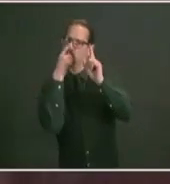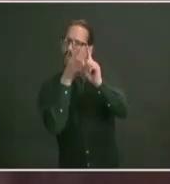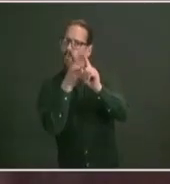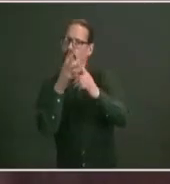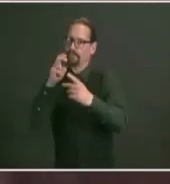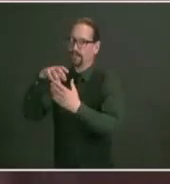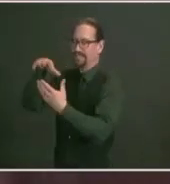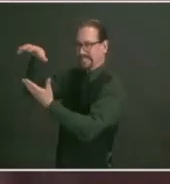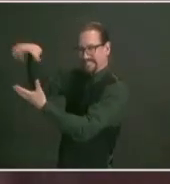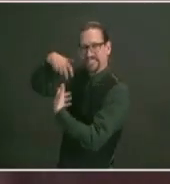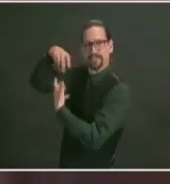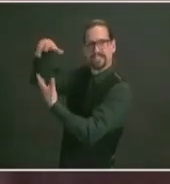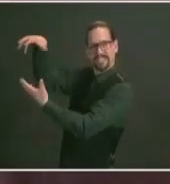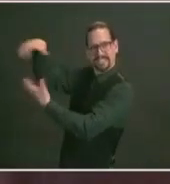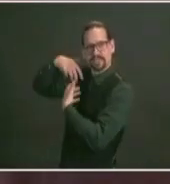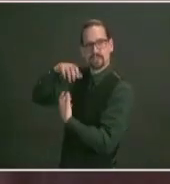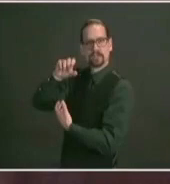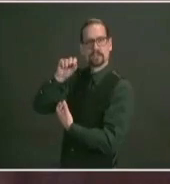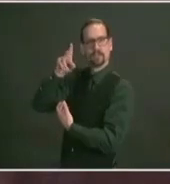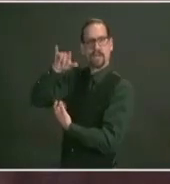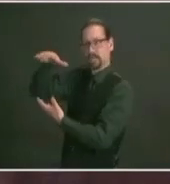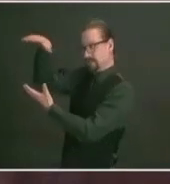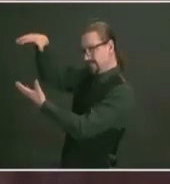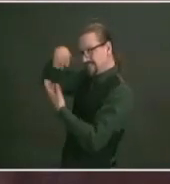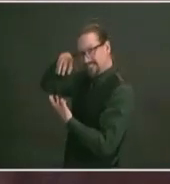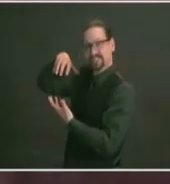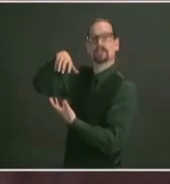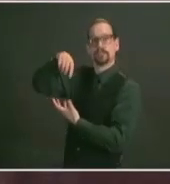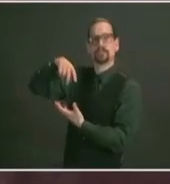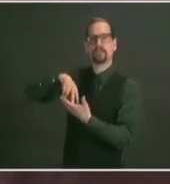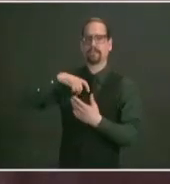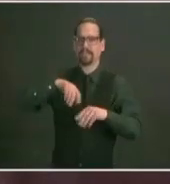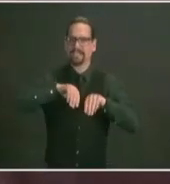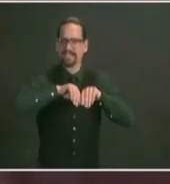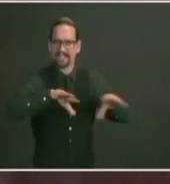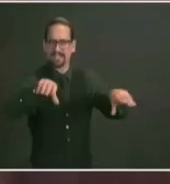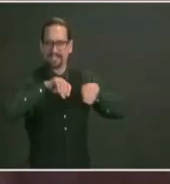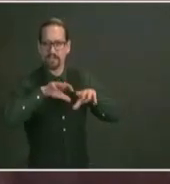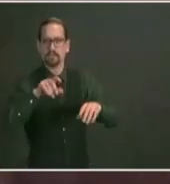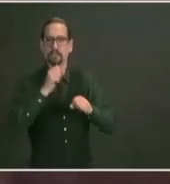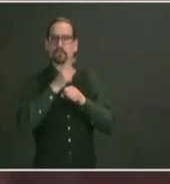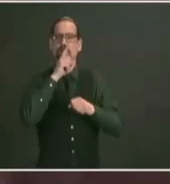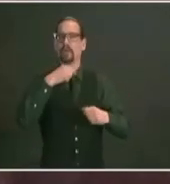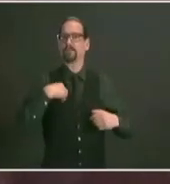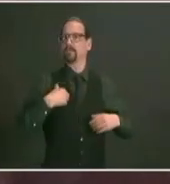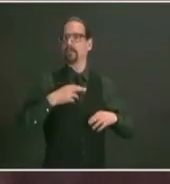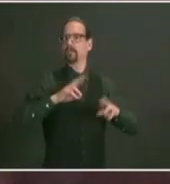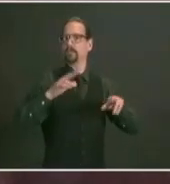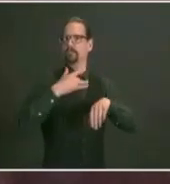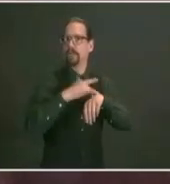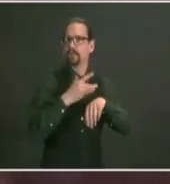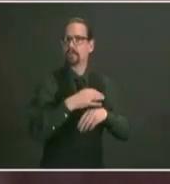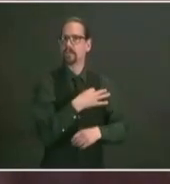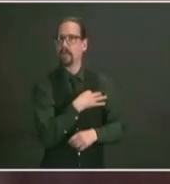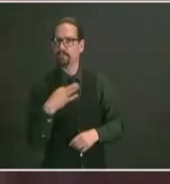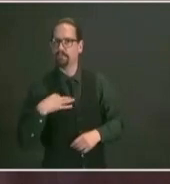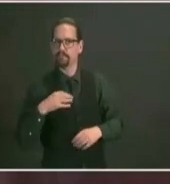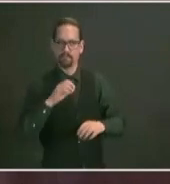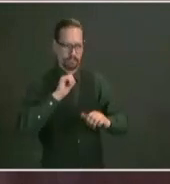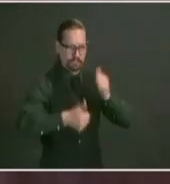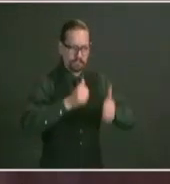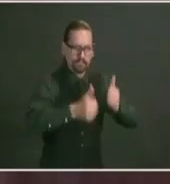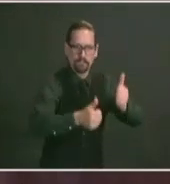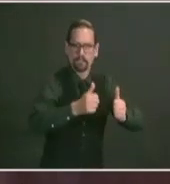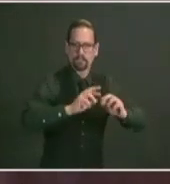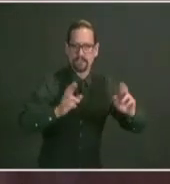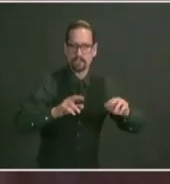expansions we've made we have high confidence in that april 19th date that dr alexander scott shared on